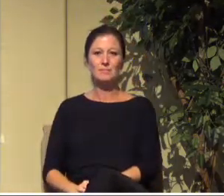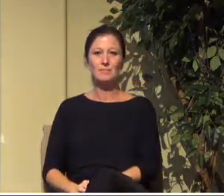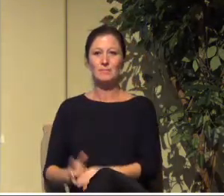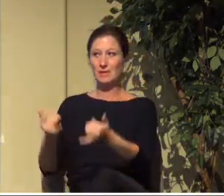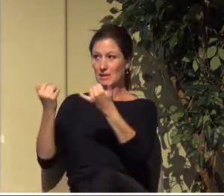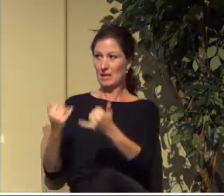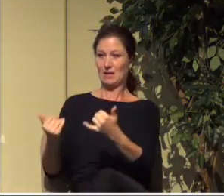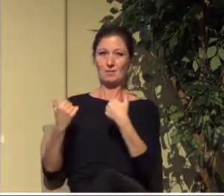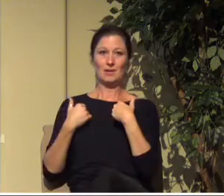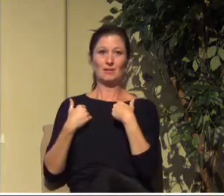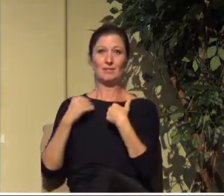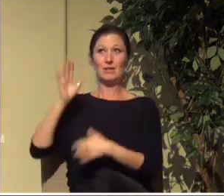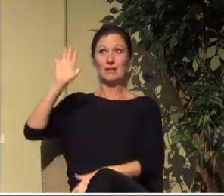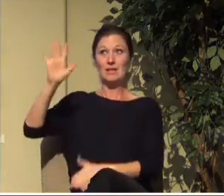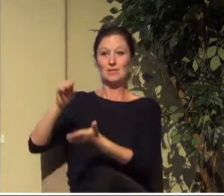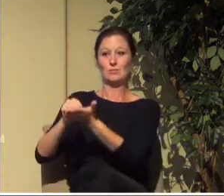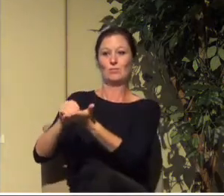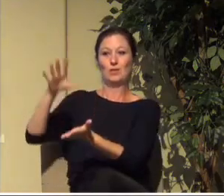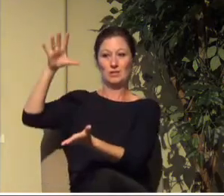of God's grace.